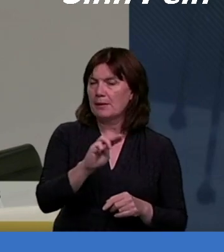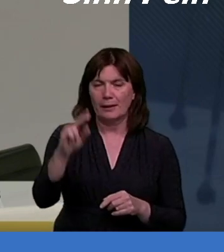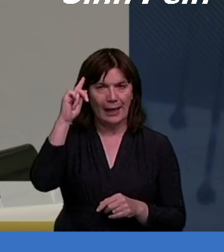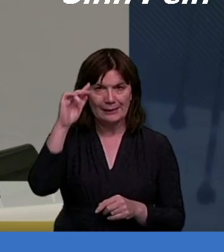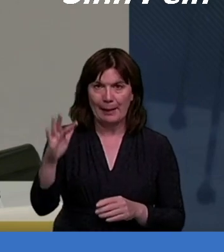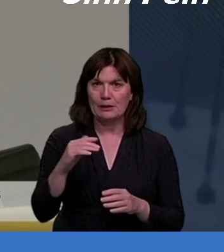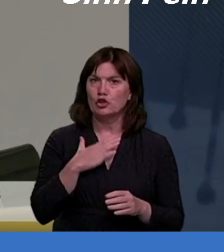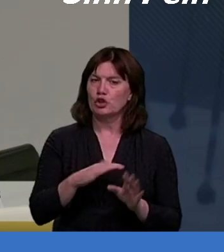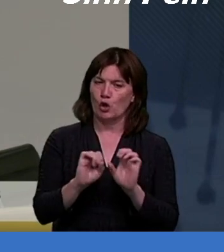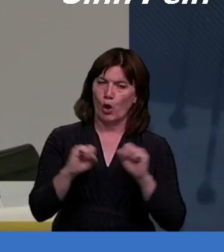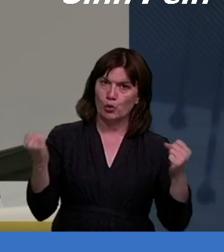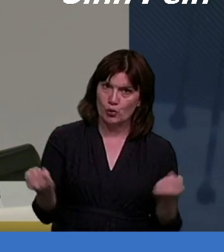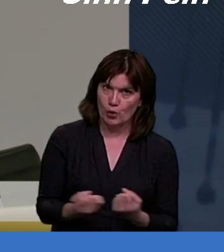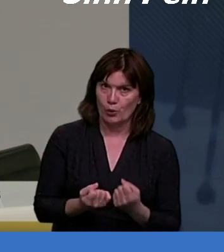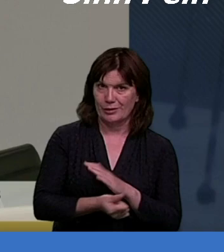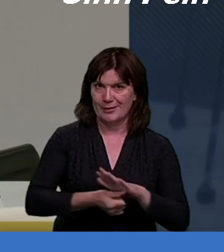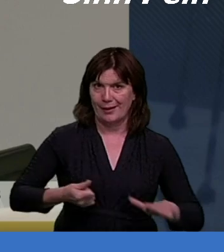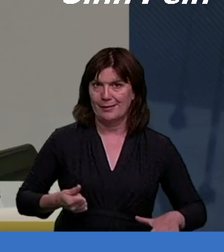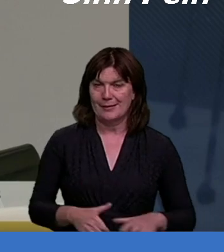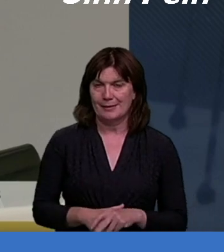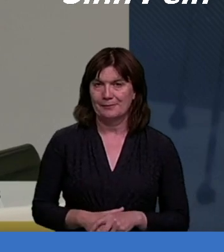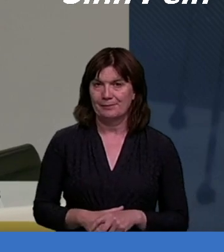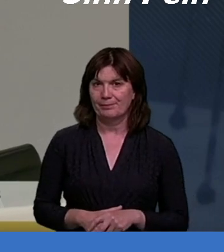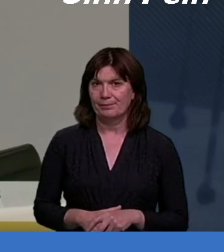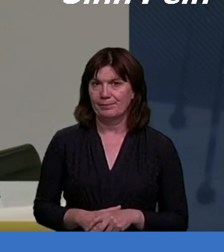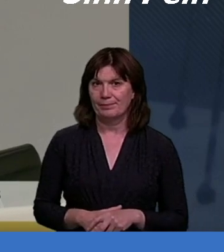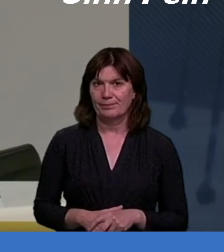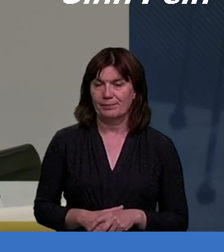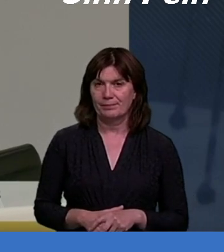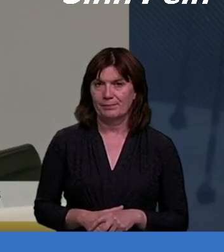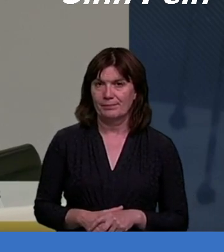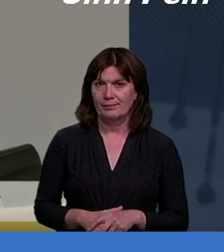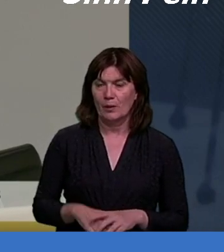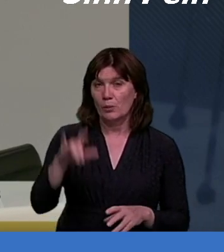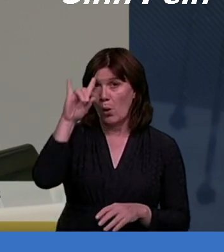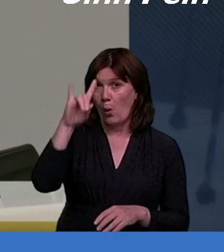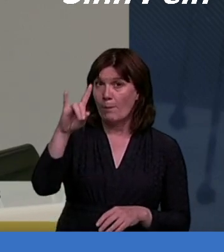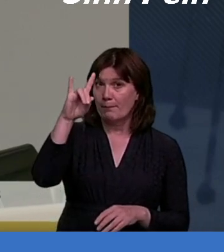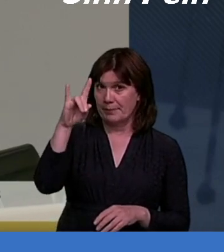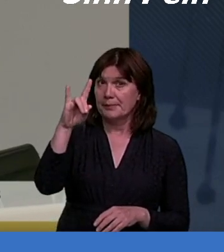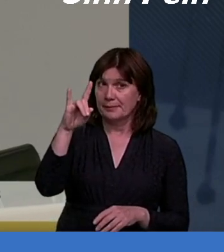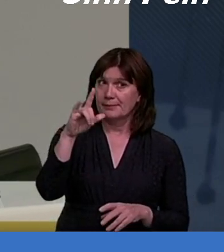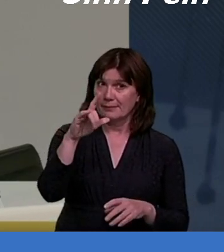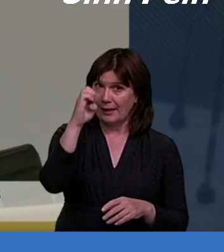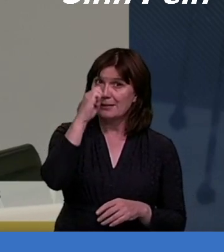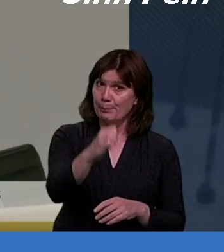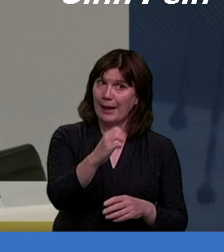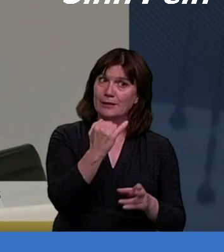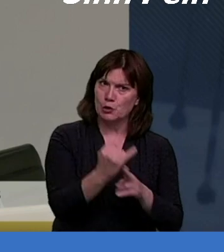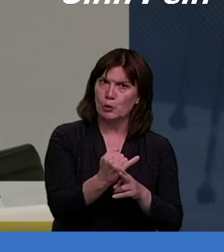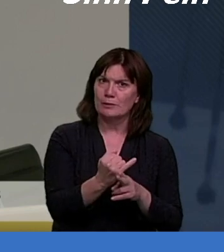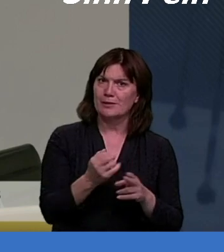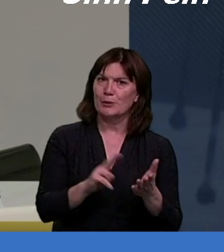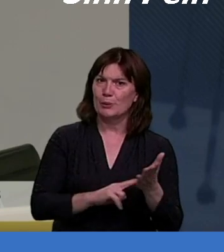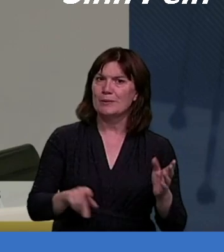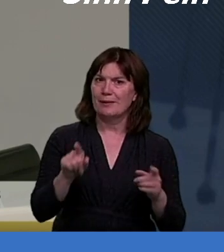necessary at all. So, you know, we would hope and expect that schools would adopt that type of approach. It